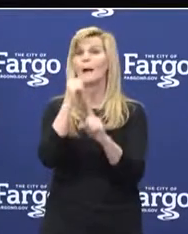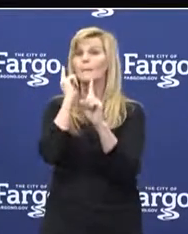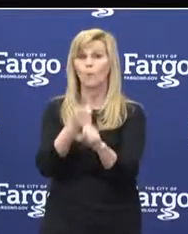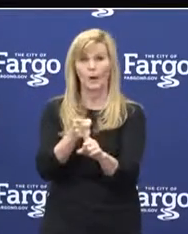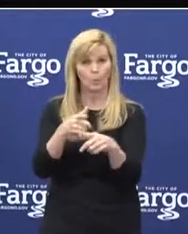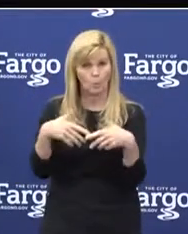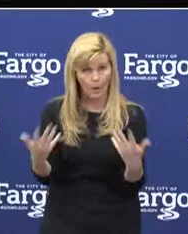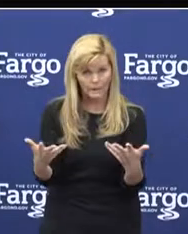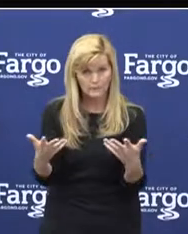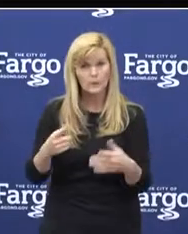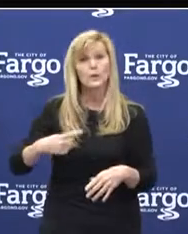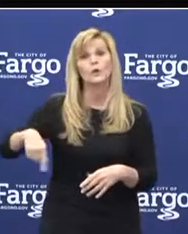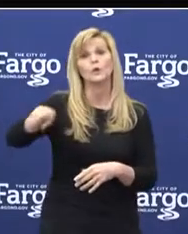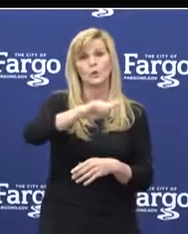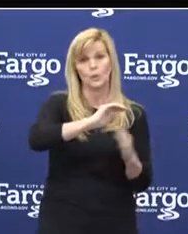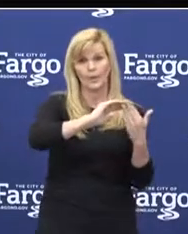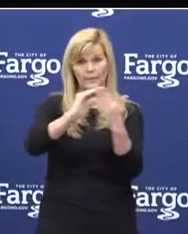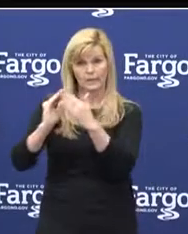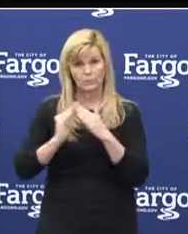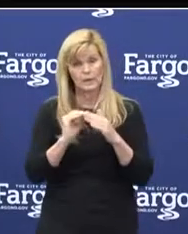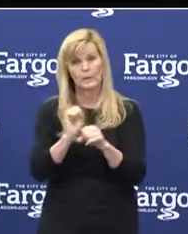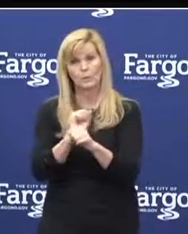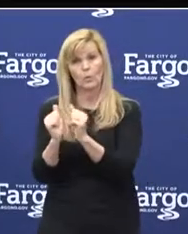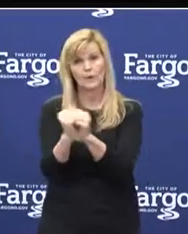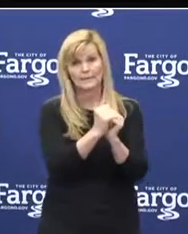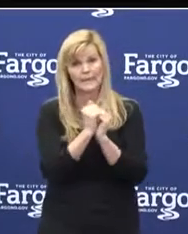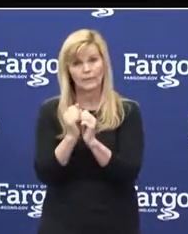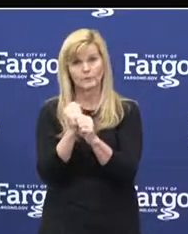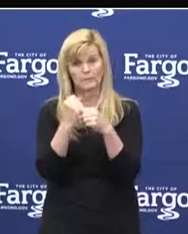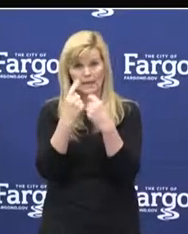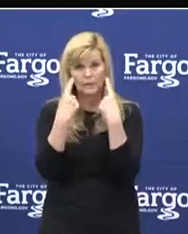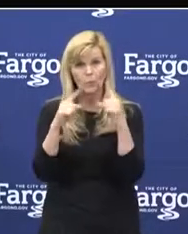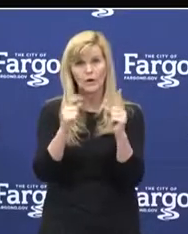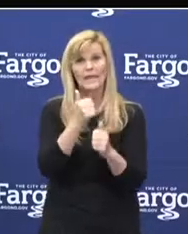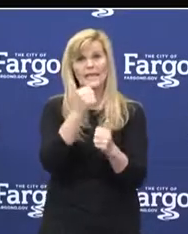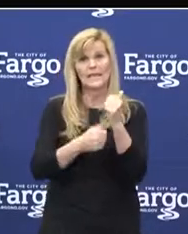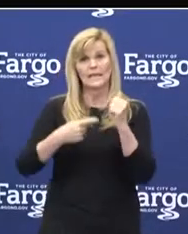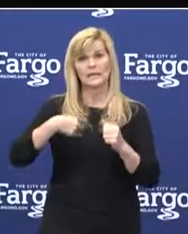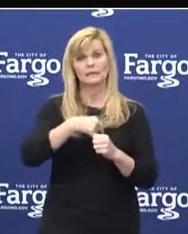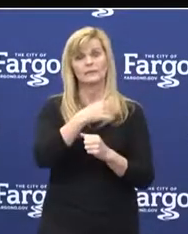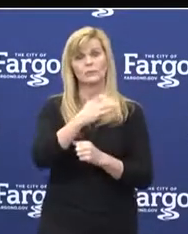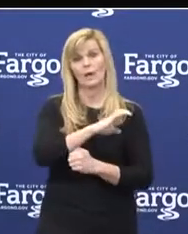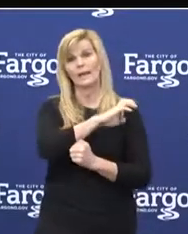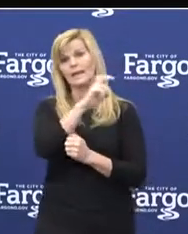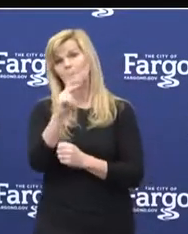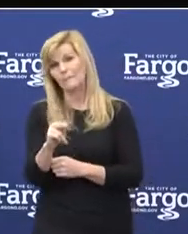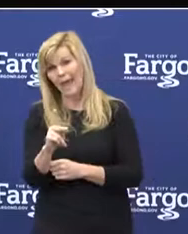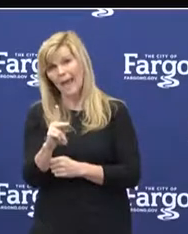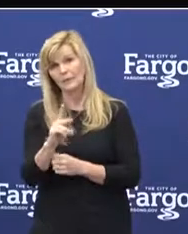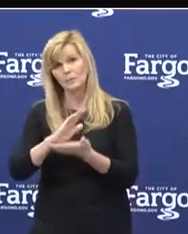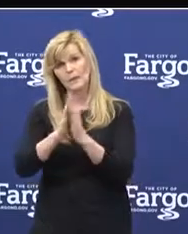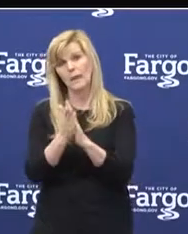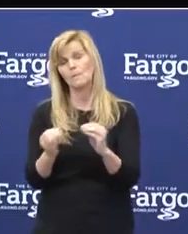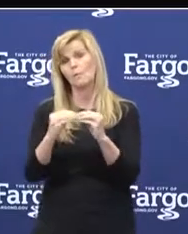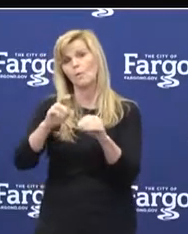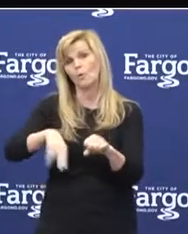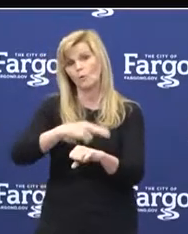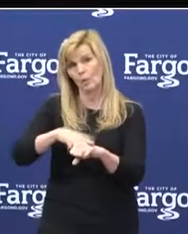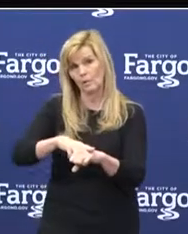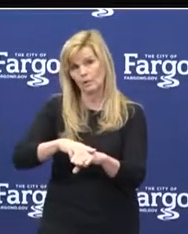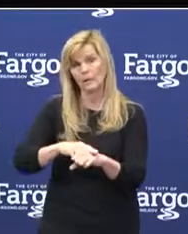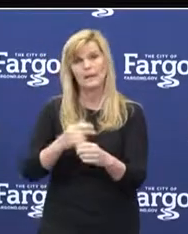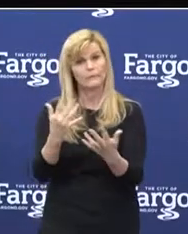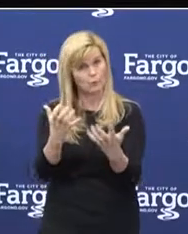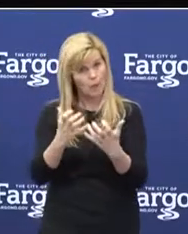we need a community effort to make this work. Each and every one of us wants to get back to some sense of a new normal. In doing